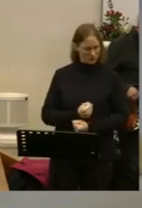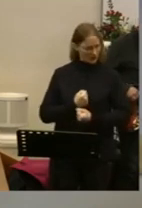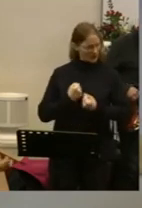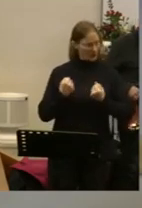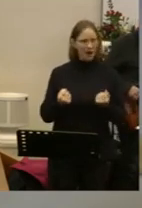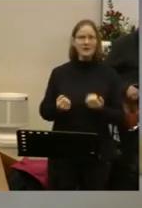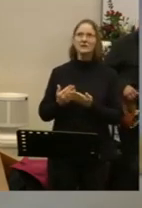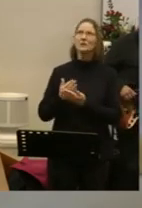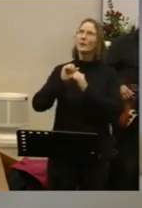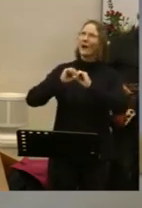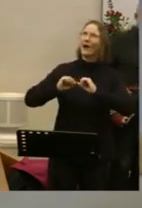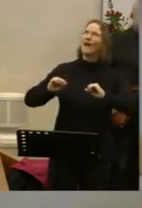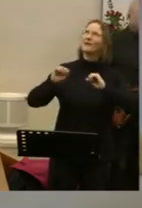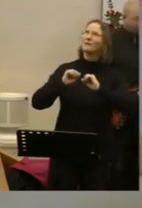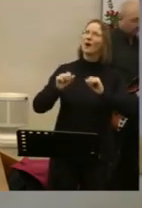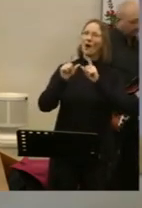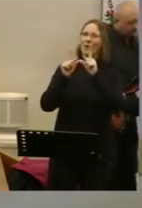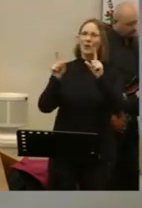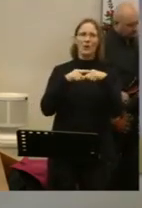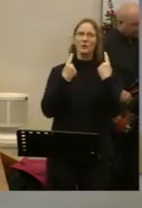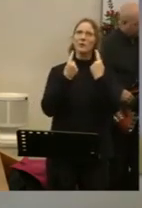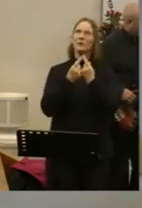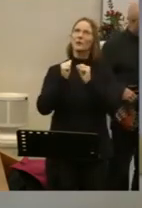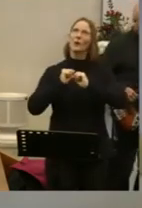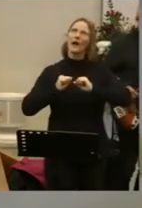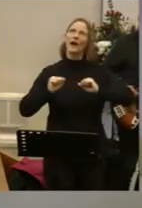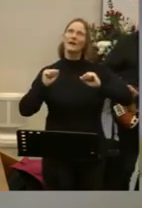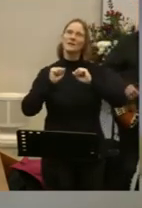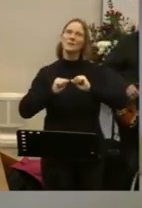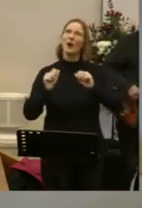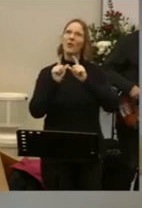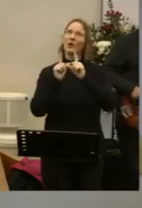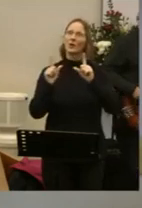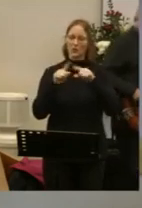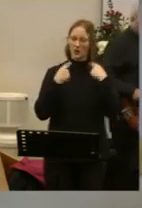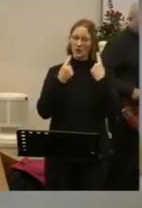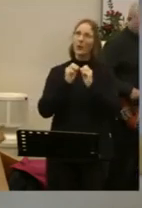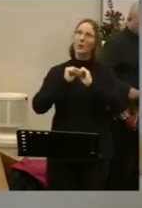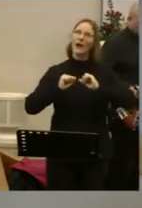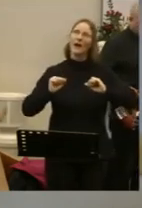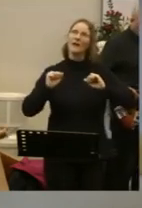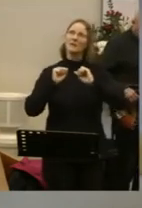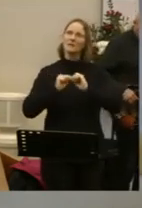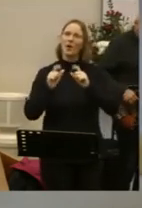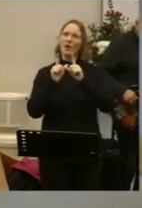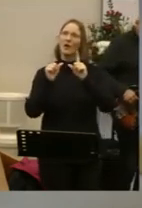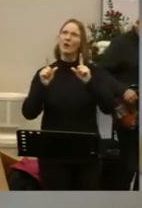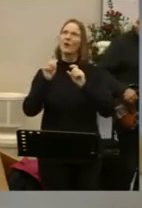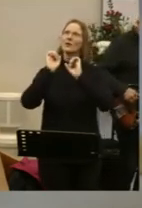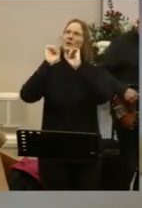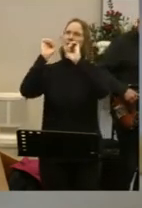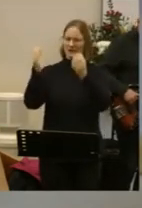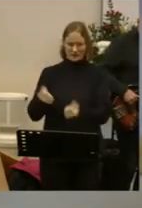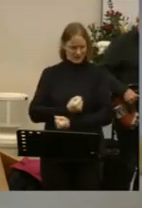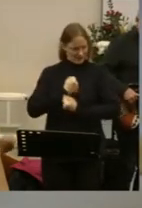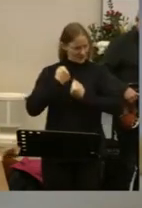Strength will rise as we wait upon the Lord We will wait upon the Lord We will wait upon the